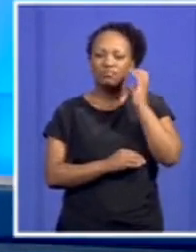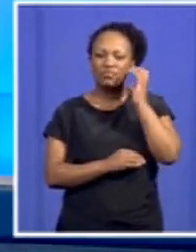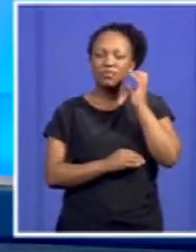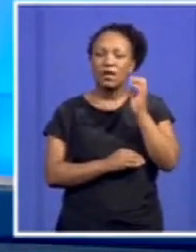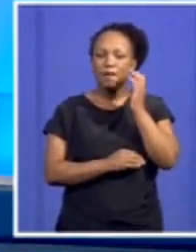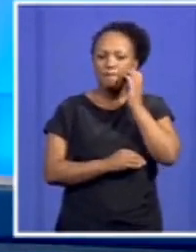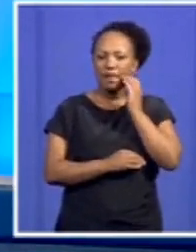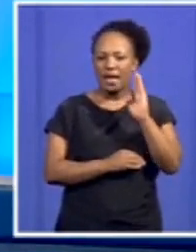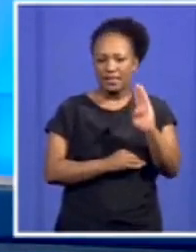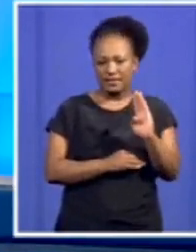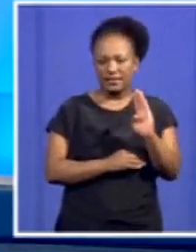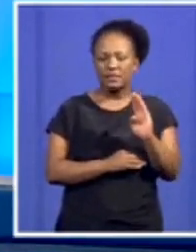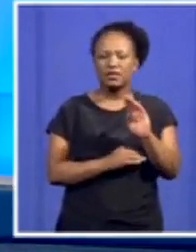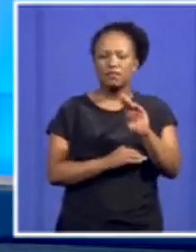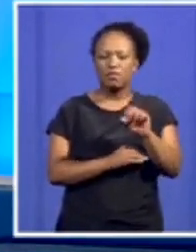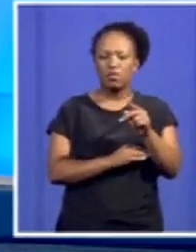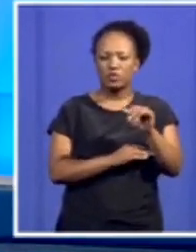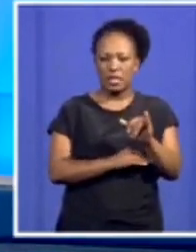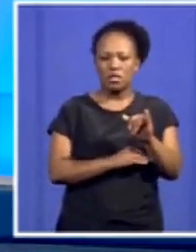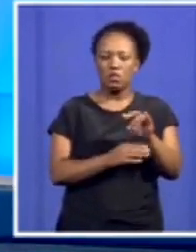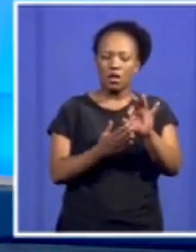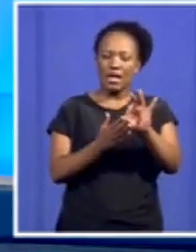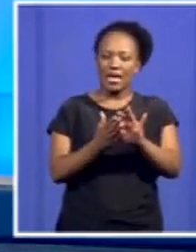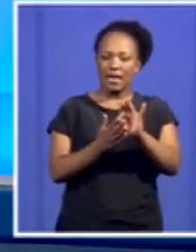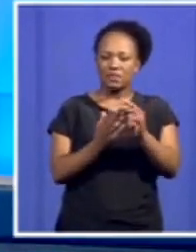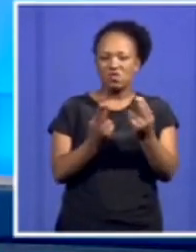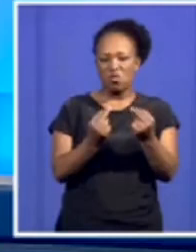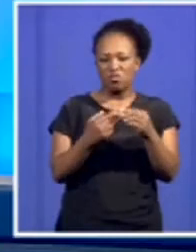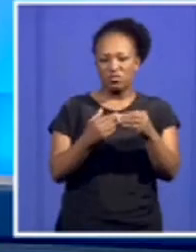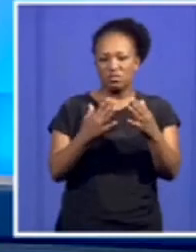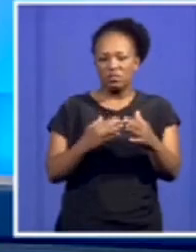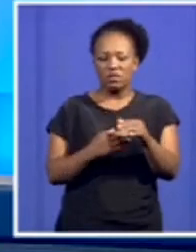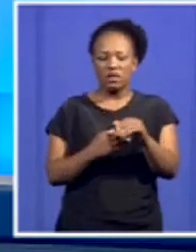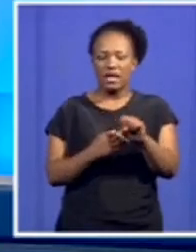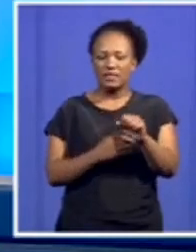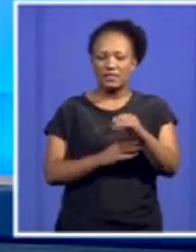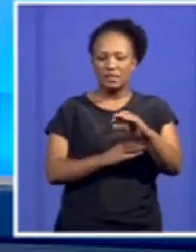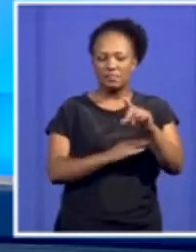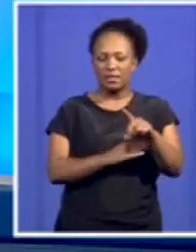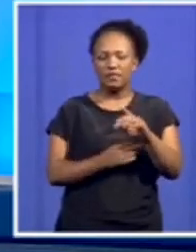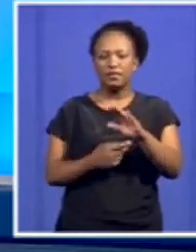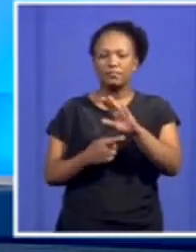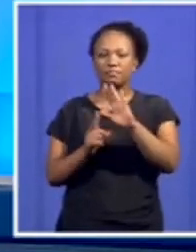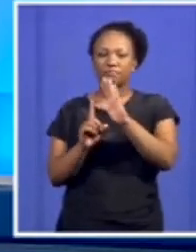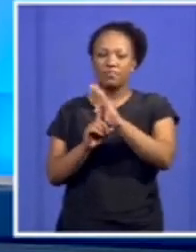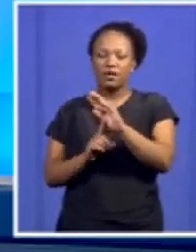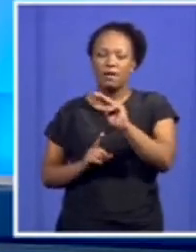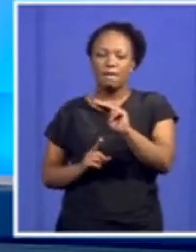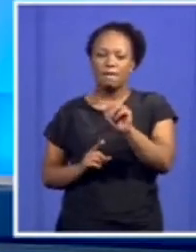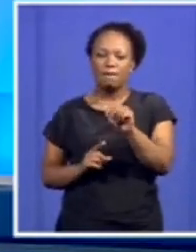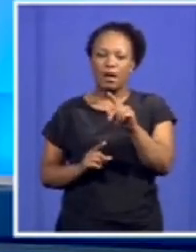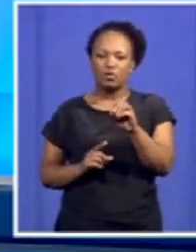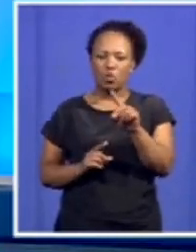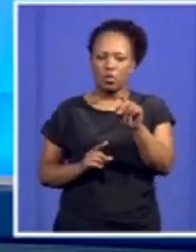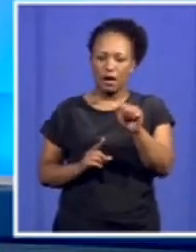leadership of the province. The SACP Provincial Secretary Madhuda Sambatta is giving out a sense of what's to be discussed in this three